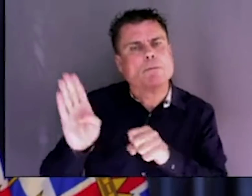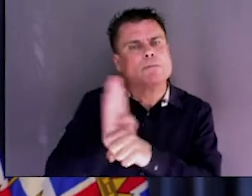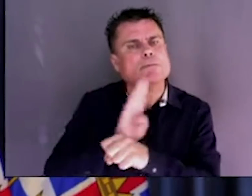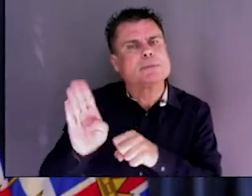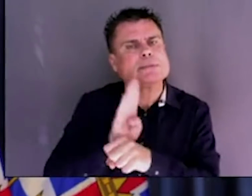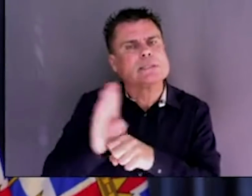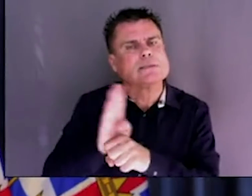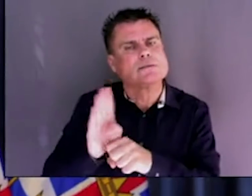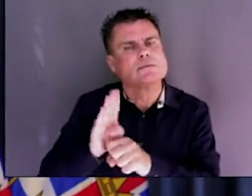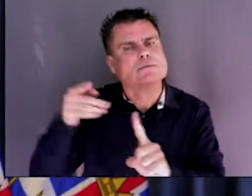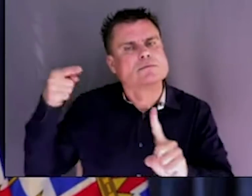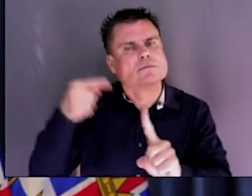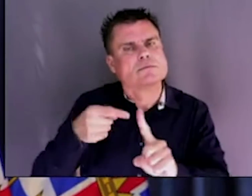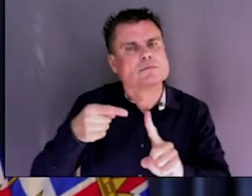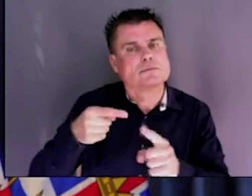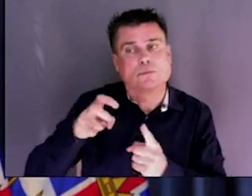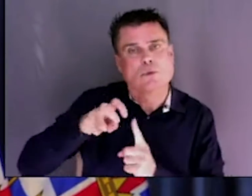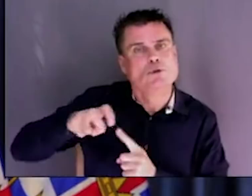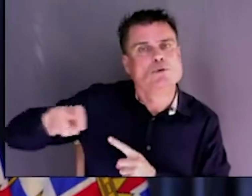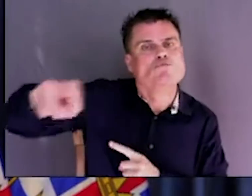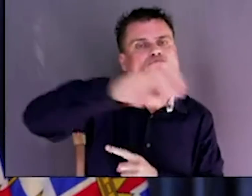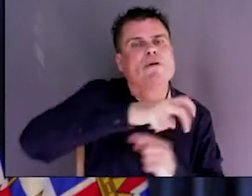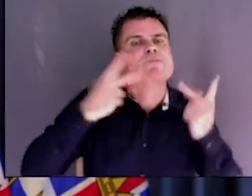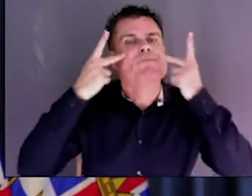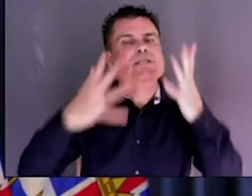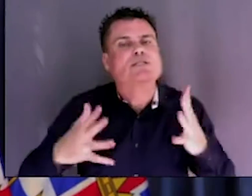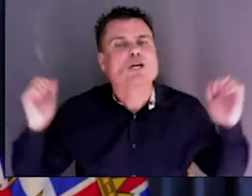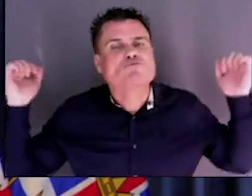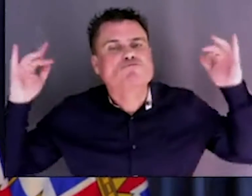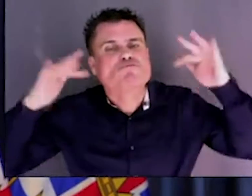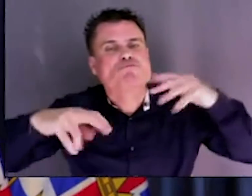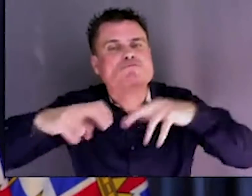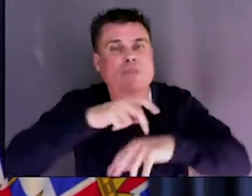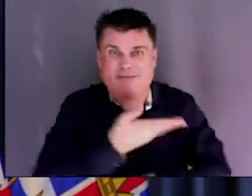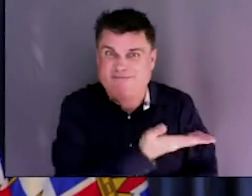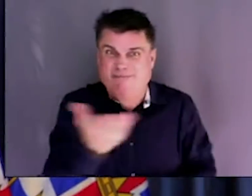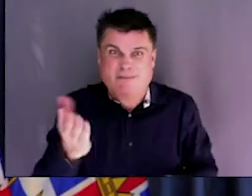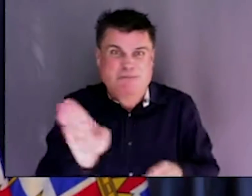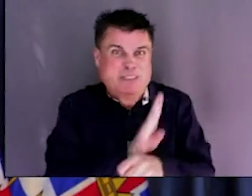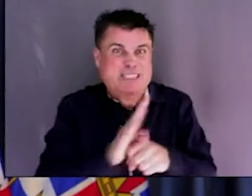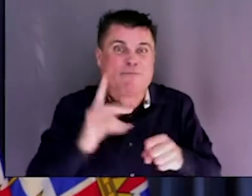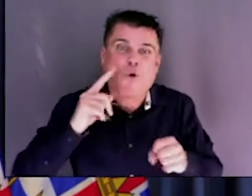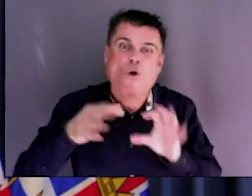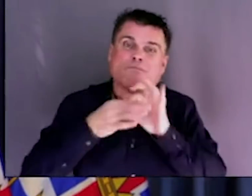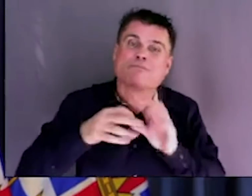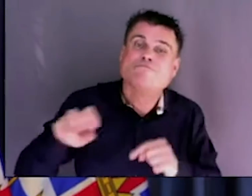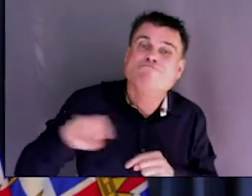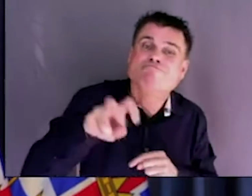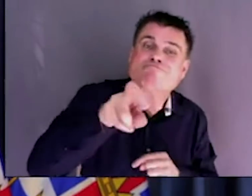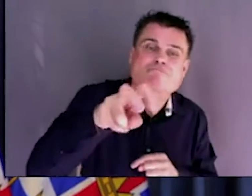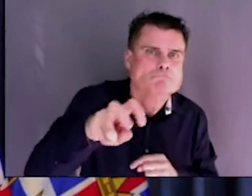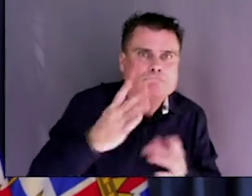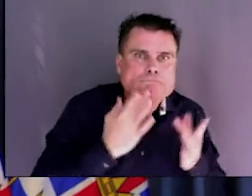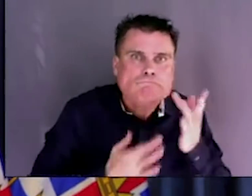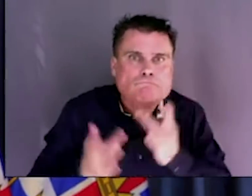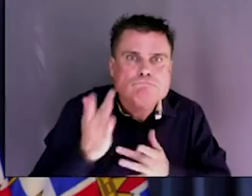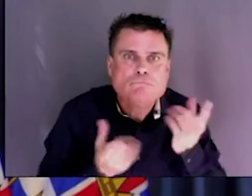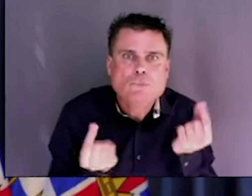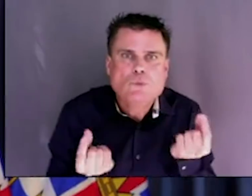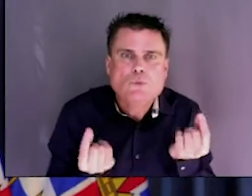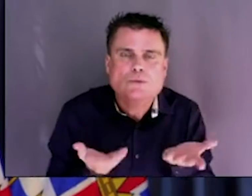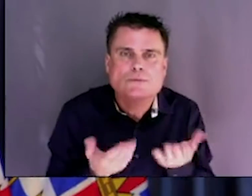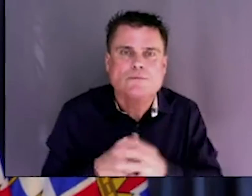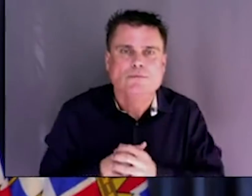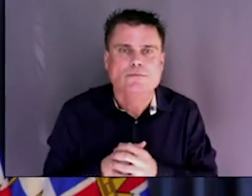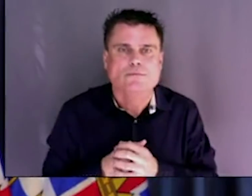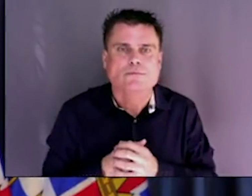grant money that have been promised them, some of whom are in dire straits right now and are just holding on. We've talked about the importance of